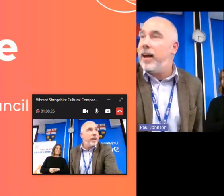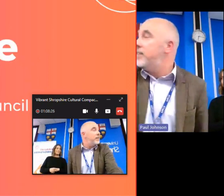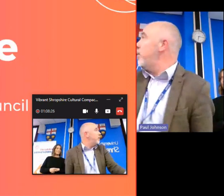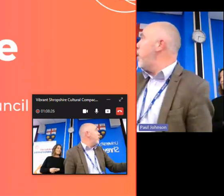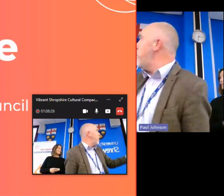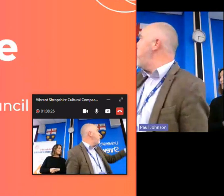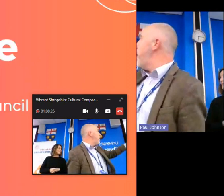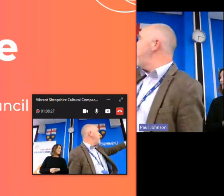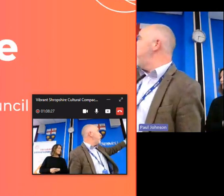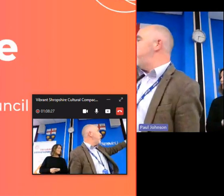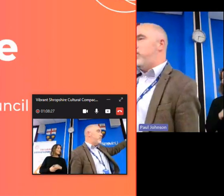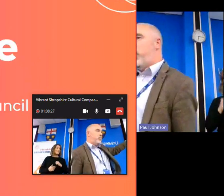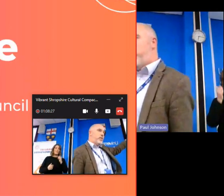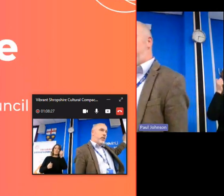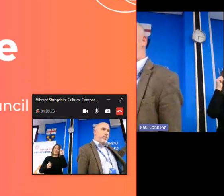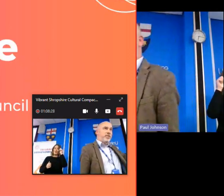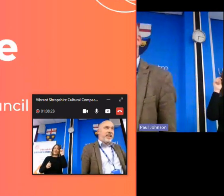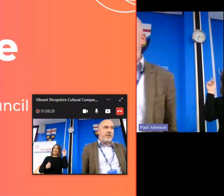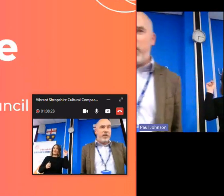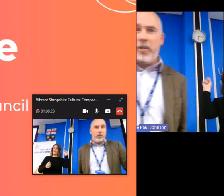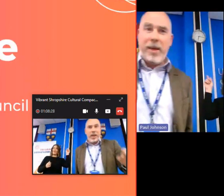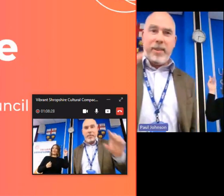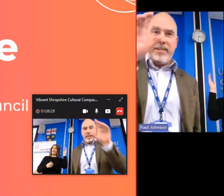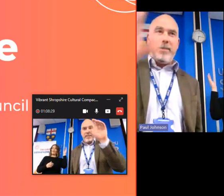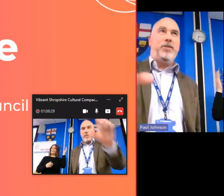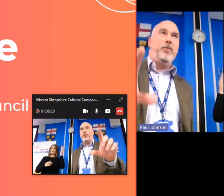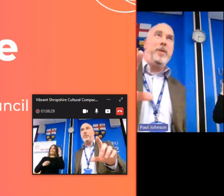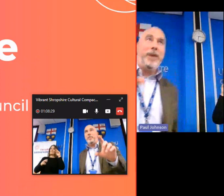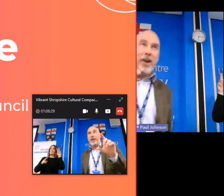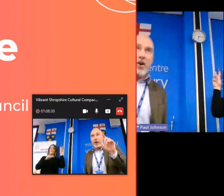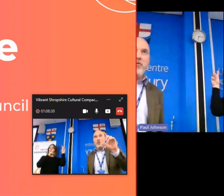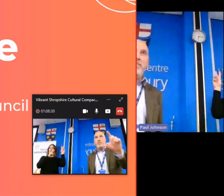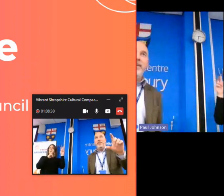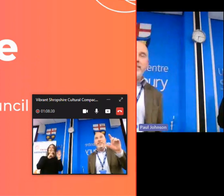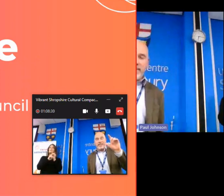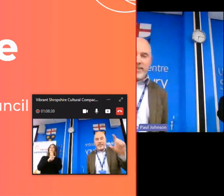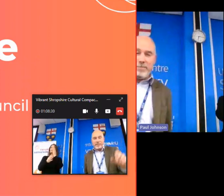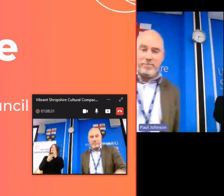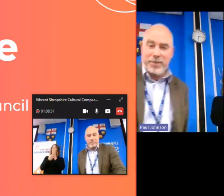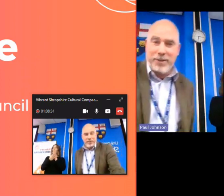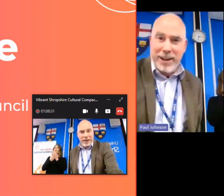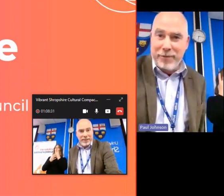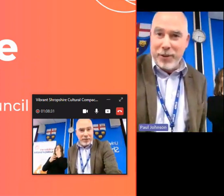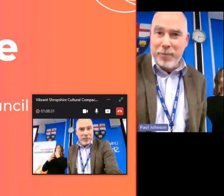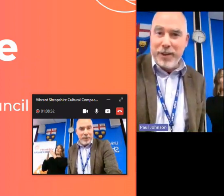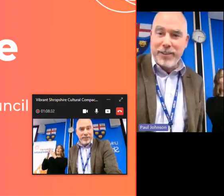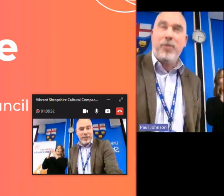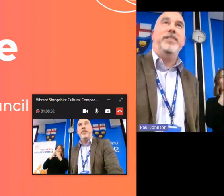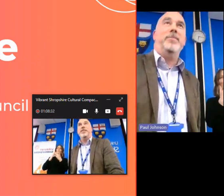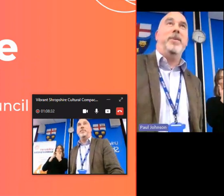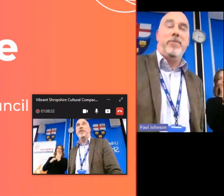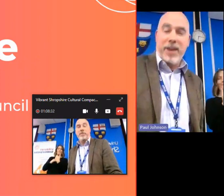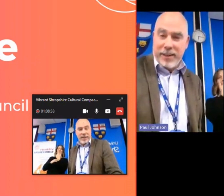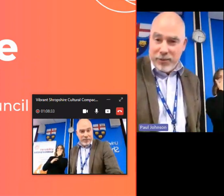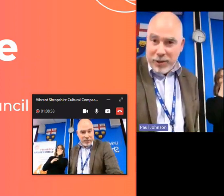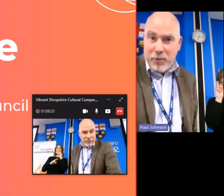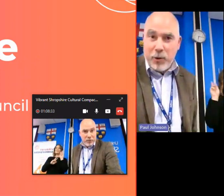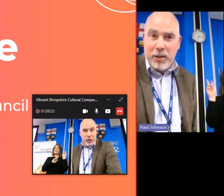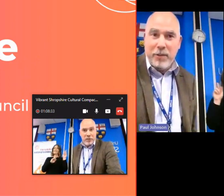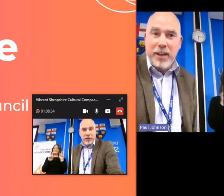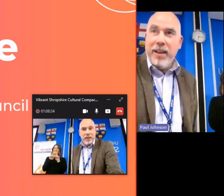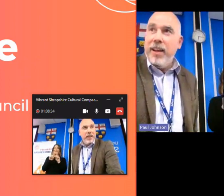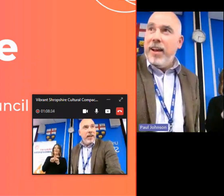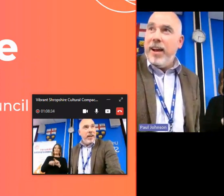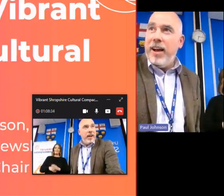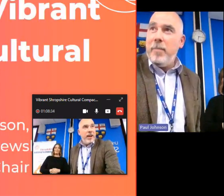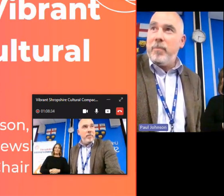uh and so i'm aware that we we've got the presenter view on there but that's to make sure the people at home be the correct views because otherwise i'm afraid it's all